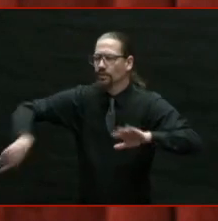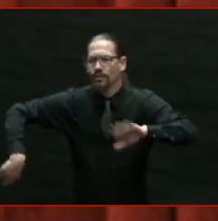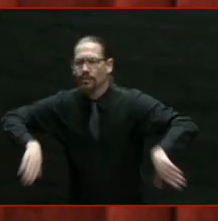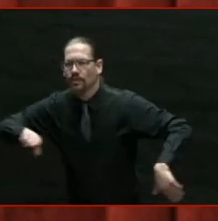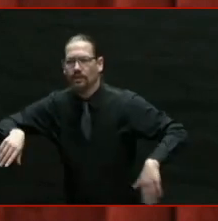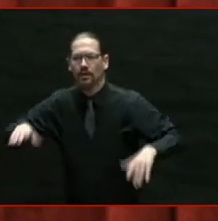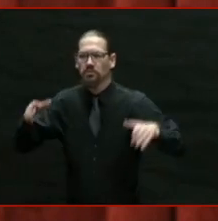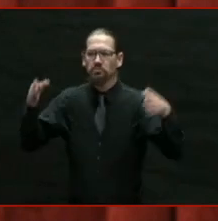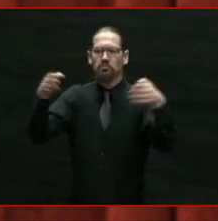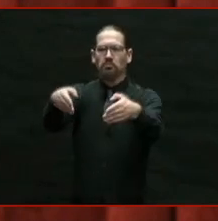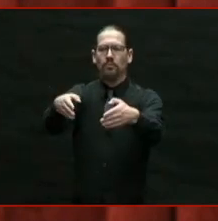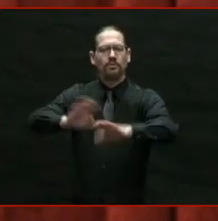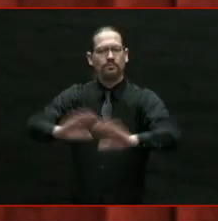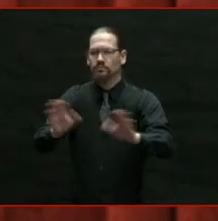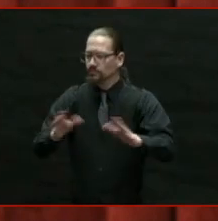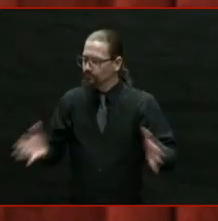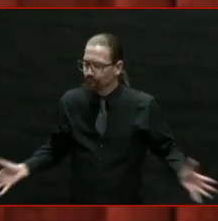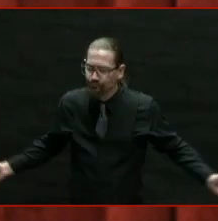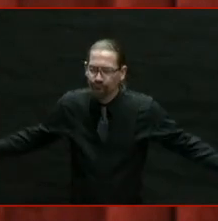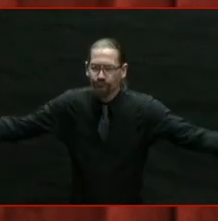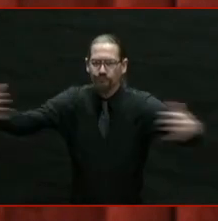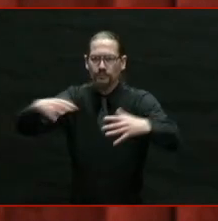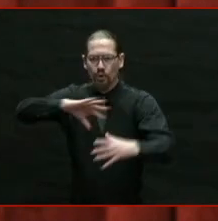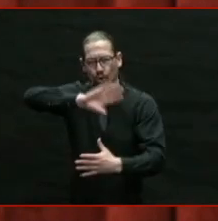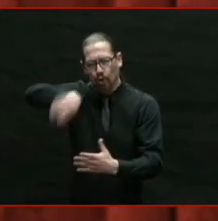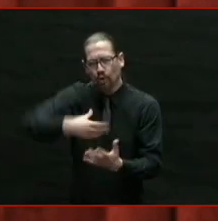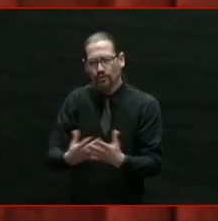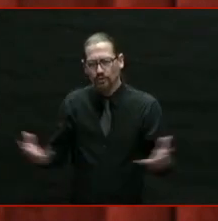We owe it to each other to keep up the fight.